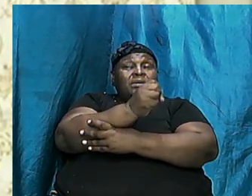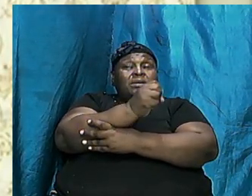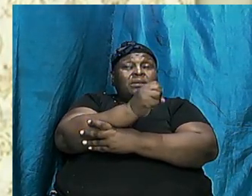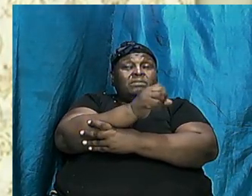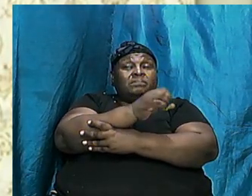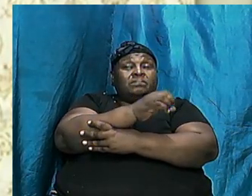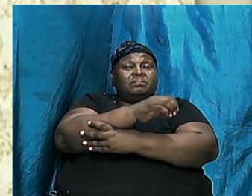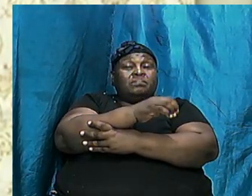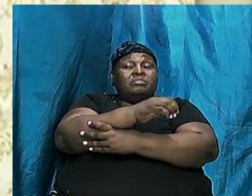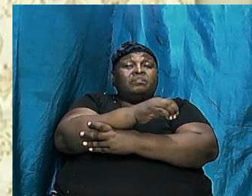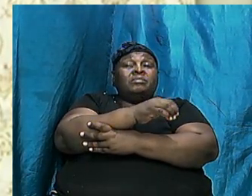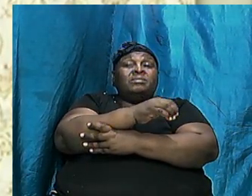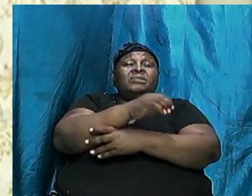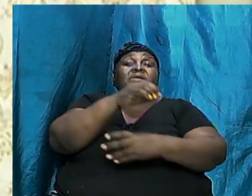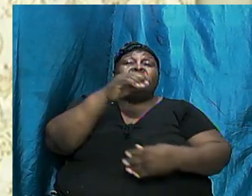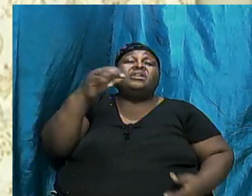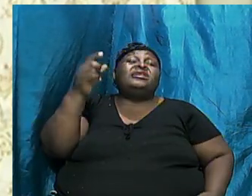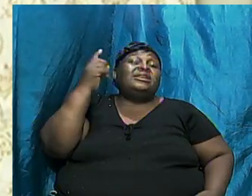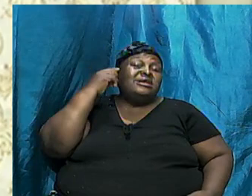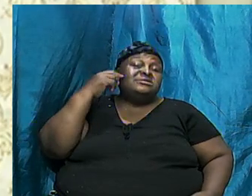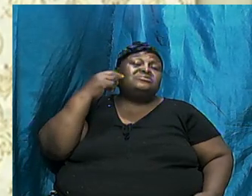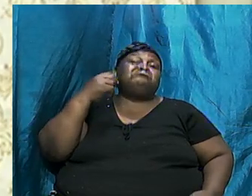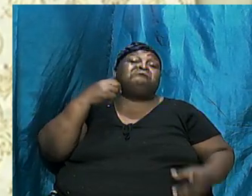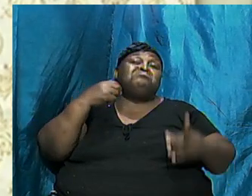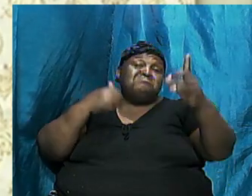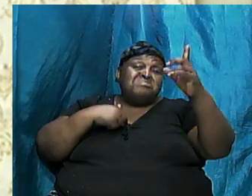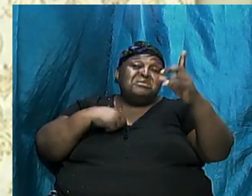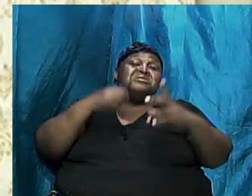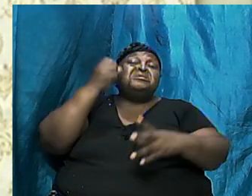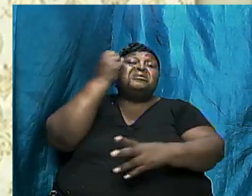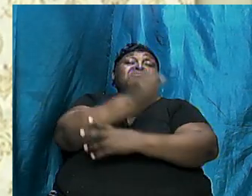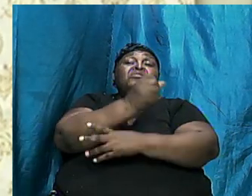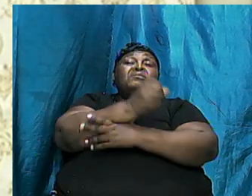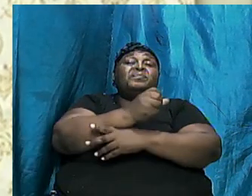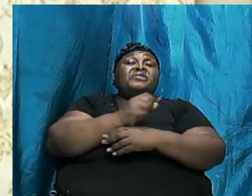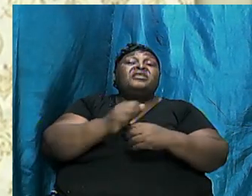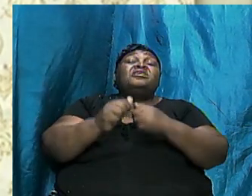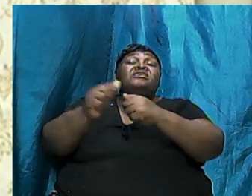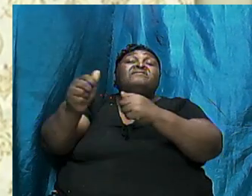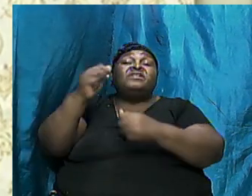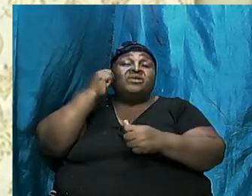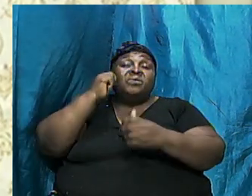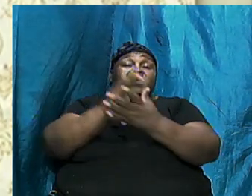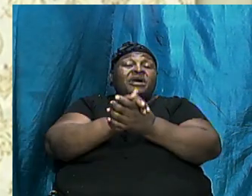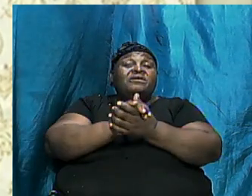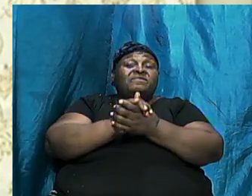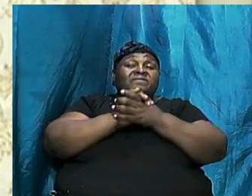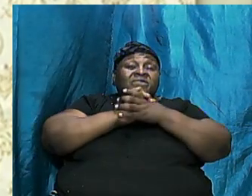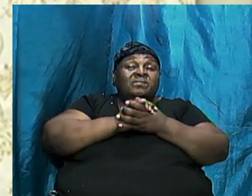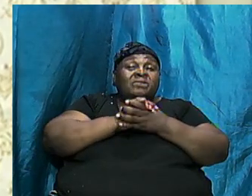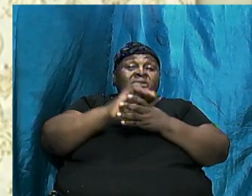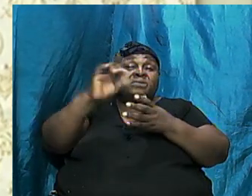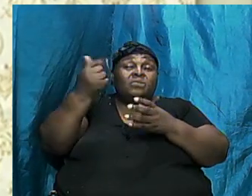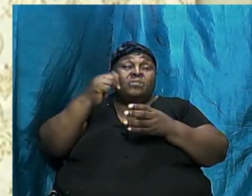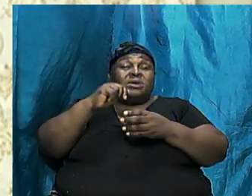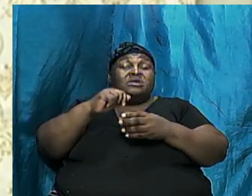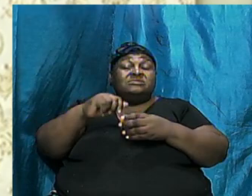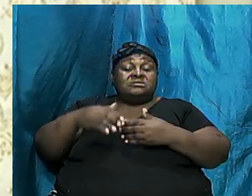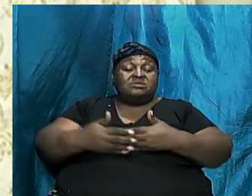And Told Abraham Listen To me Now Follow Your Wife Because The Wife She Wants The Baby Born